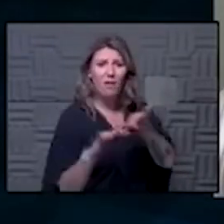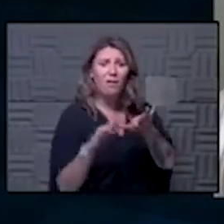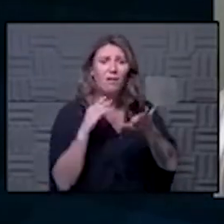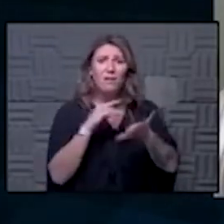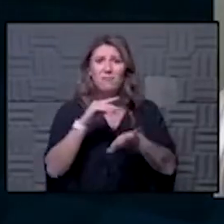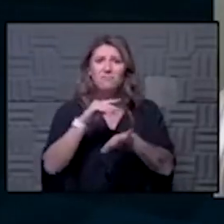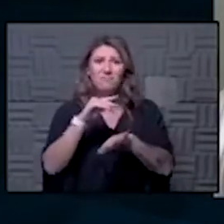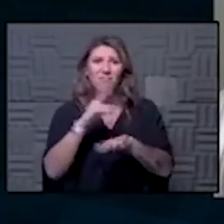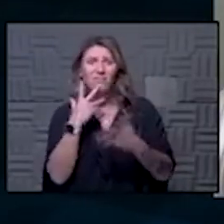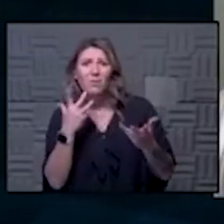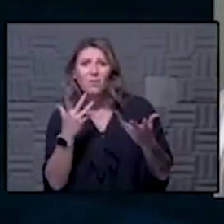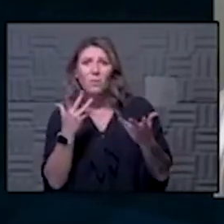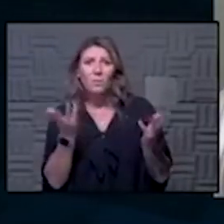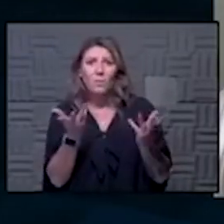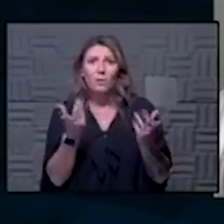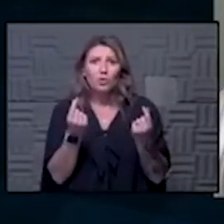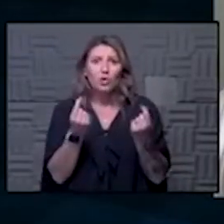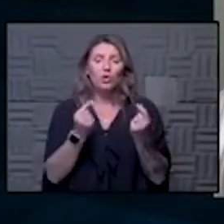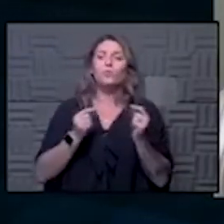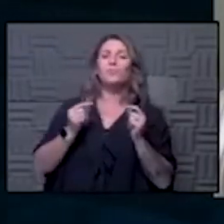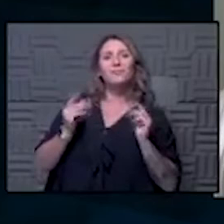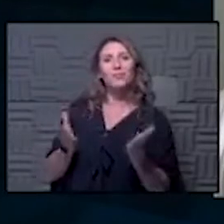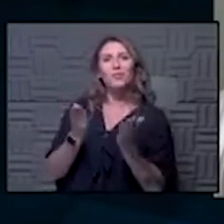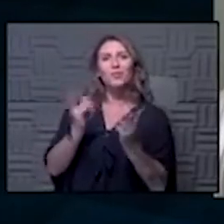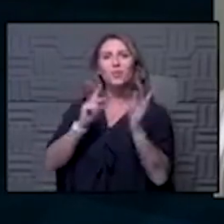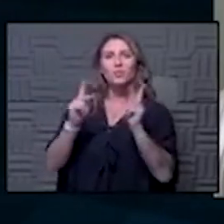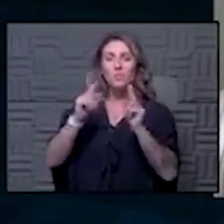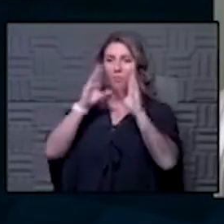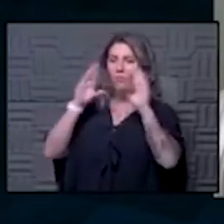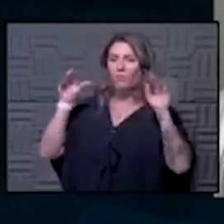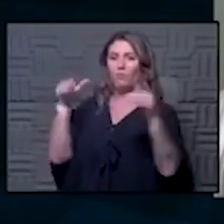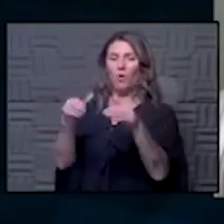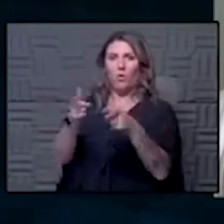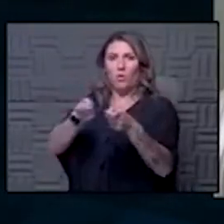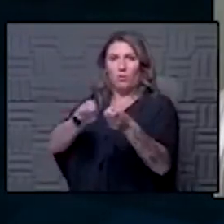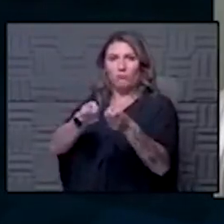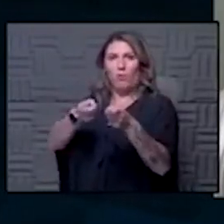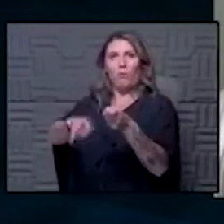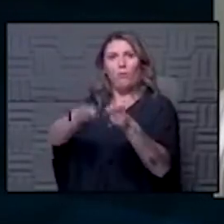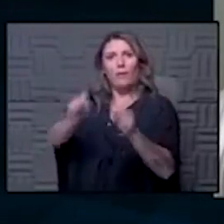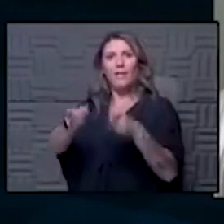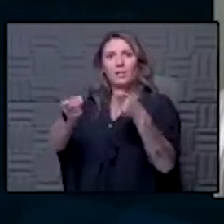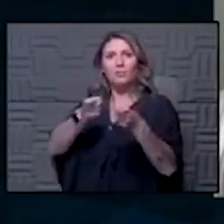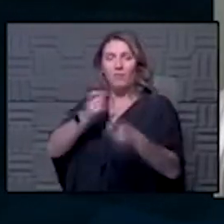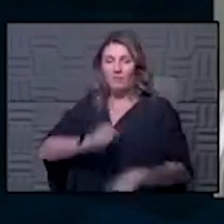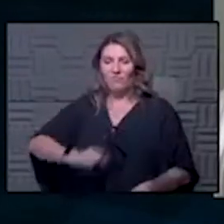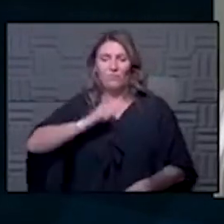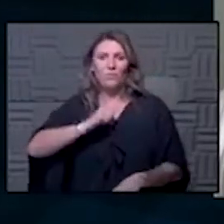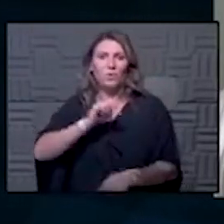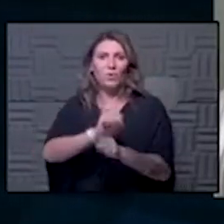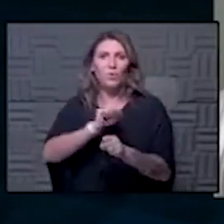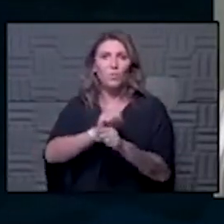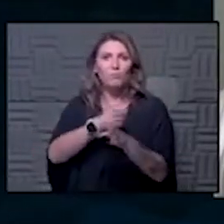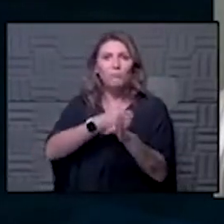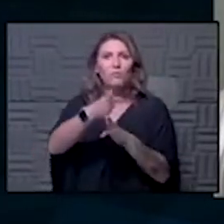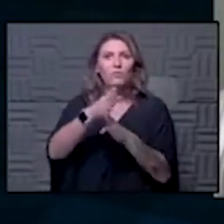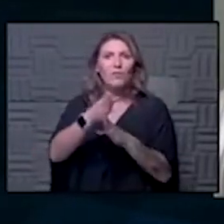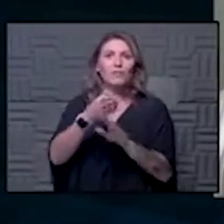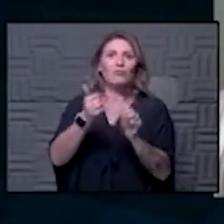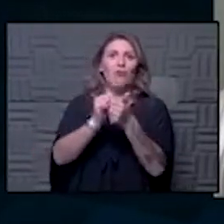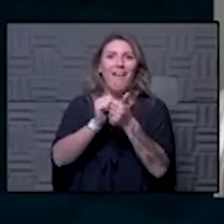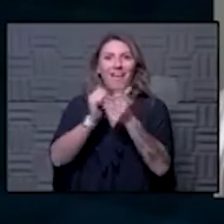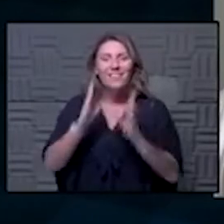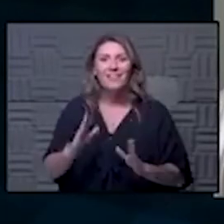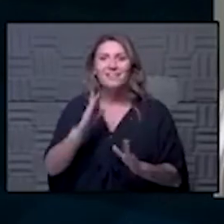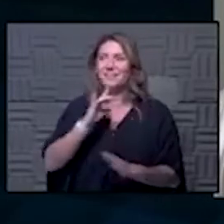we really encourage people to focus on let's control the controllables I've had a privilege of working with professional athletes in the past and I think